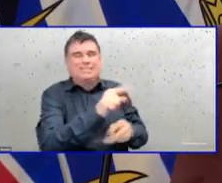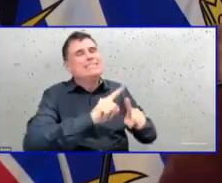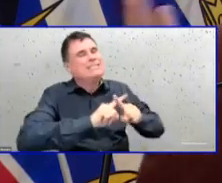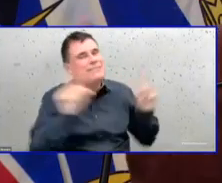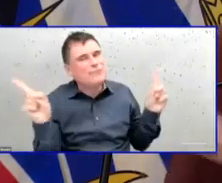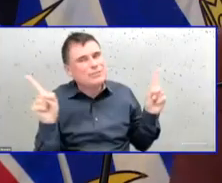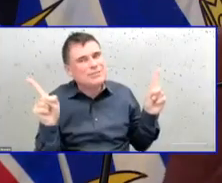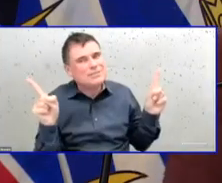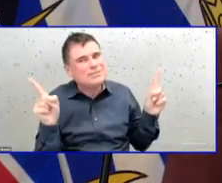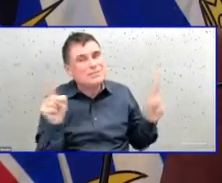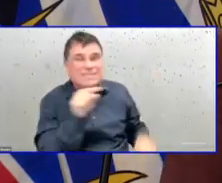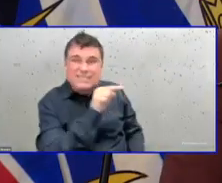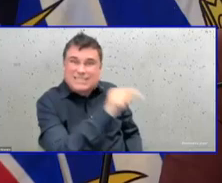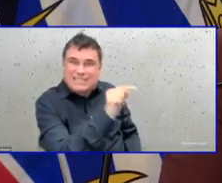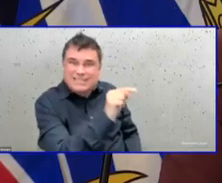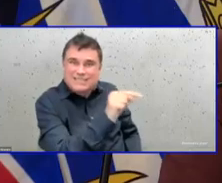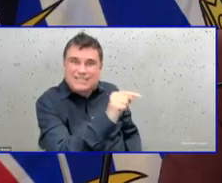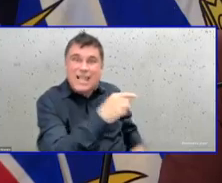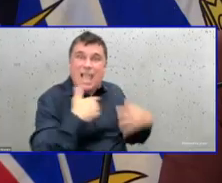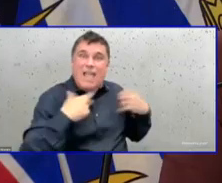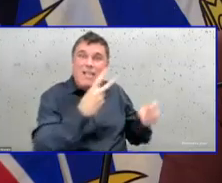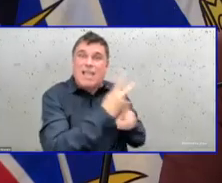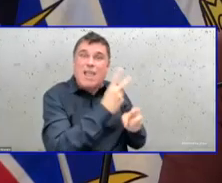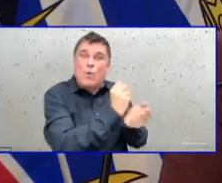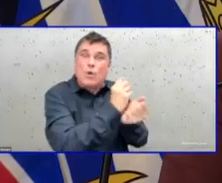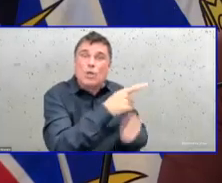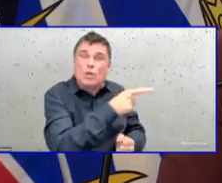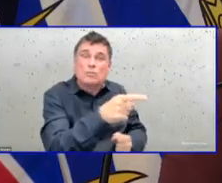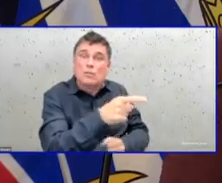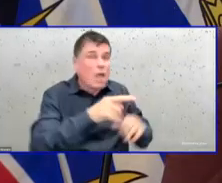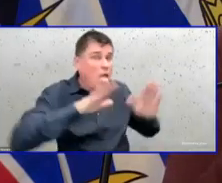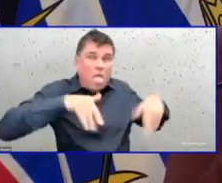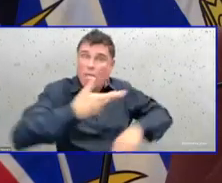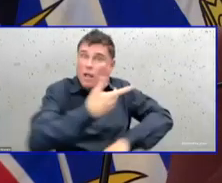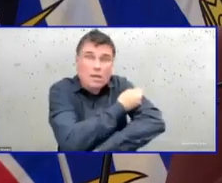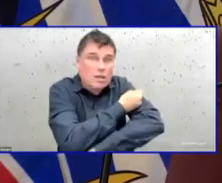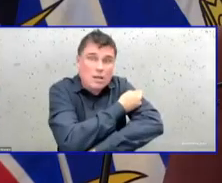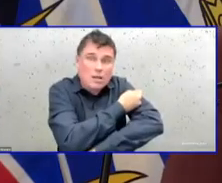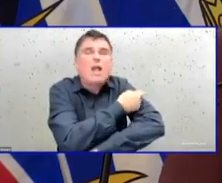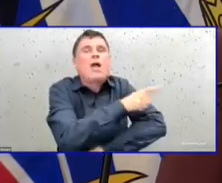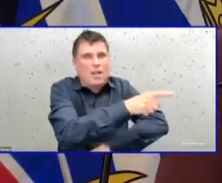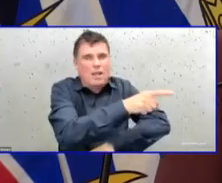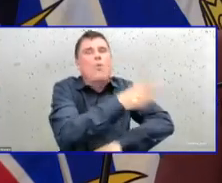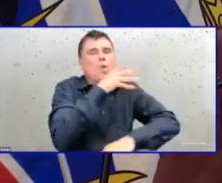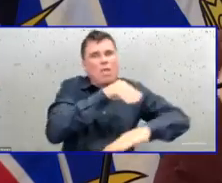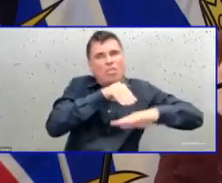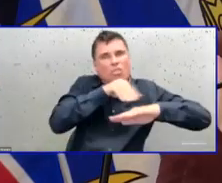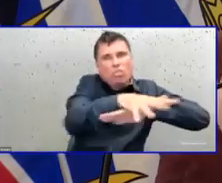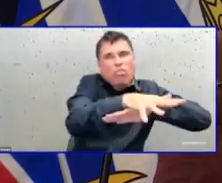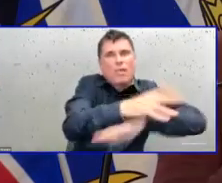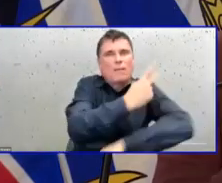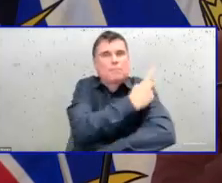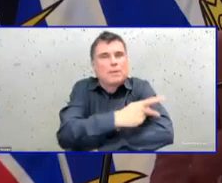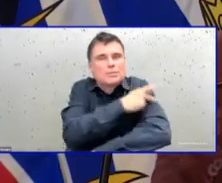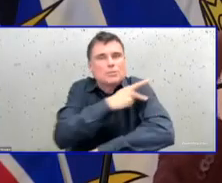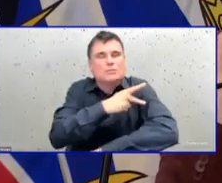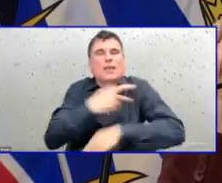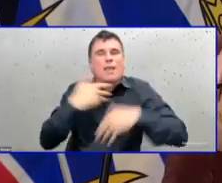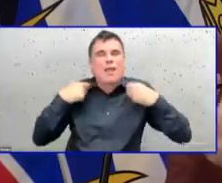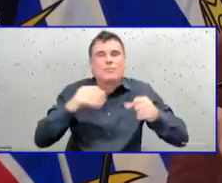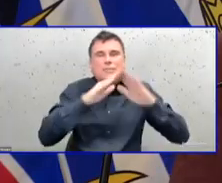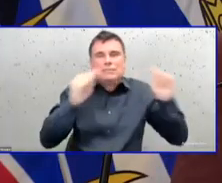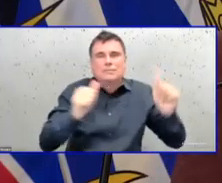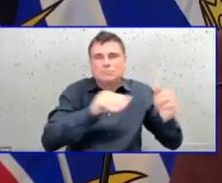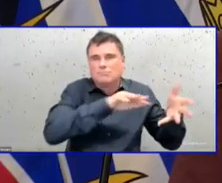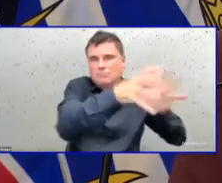give up all of the other things that we are doing in the healthcare system as well. So it is important to continue using personal protective equipment, making